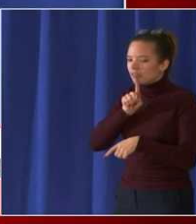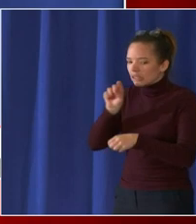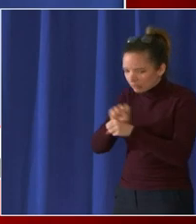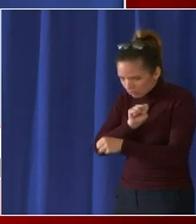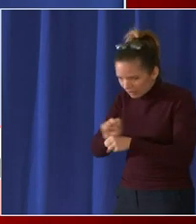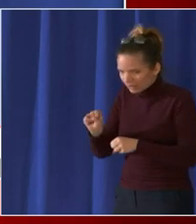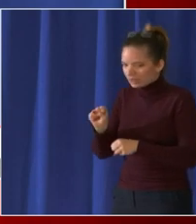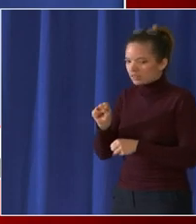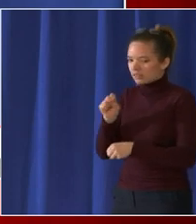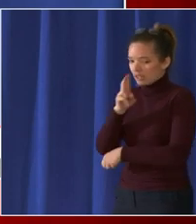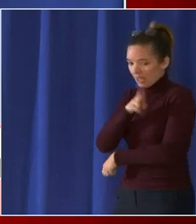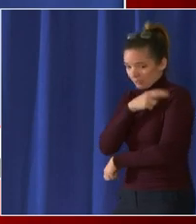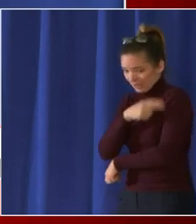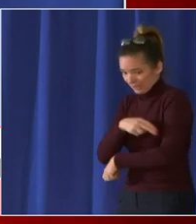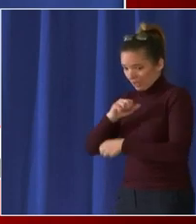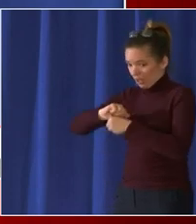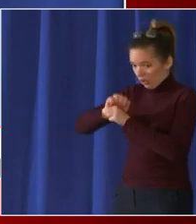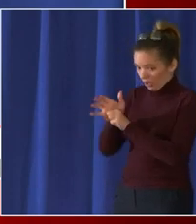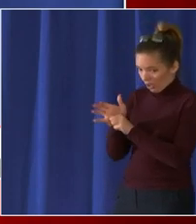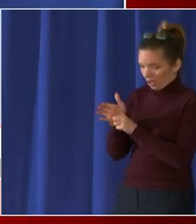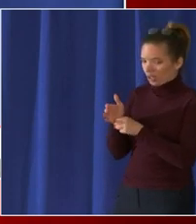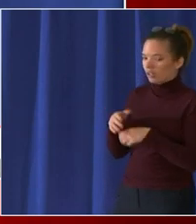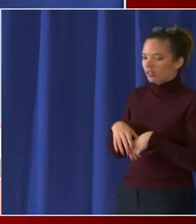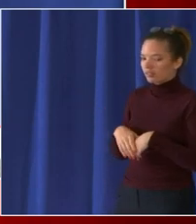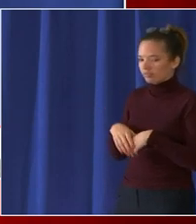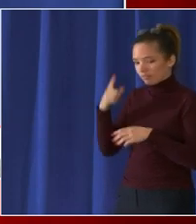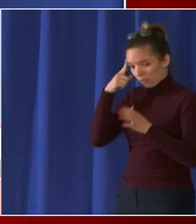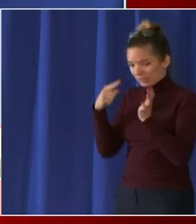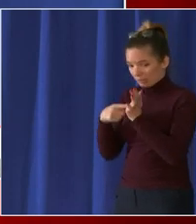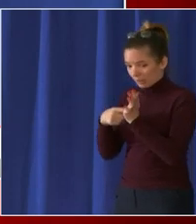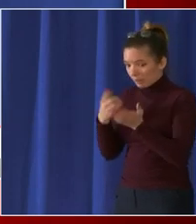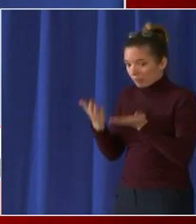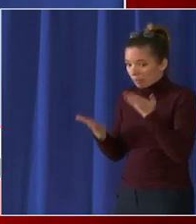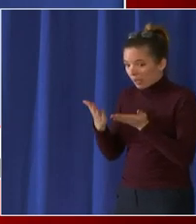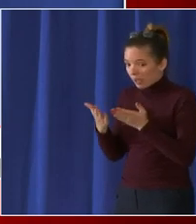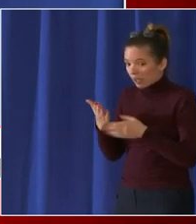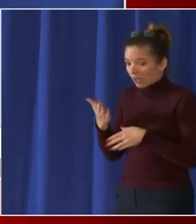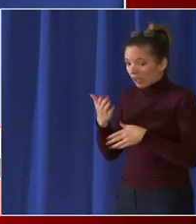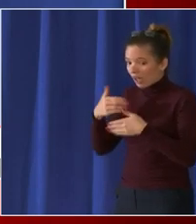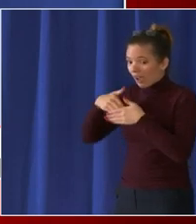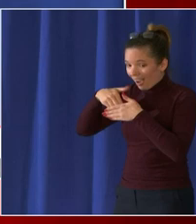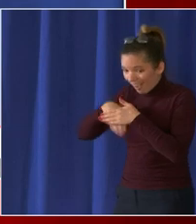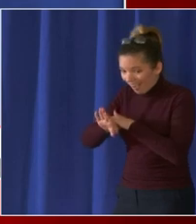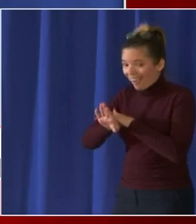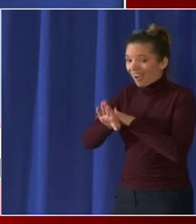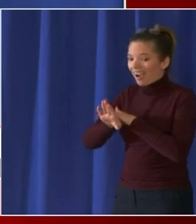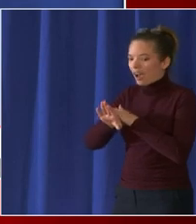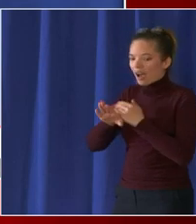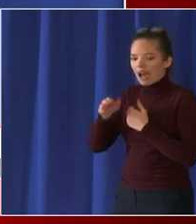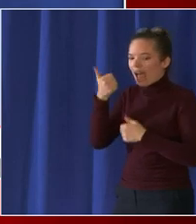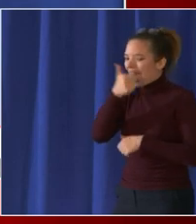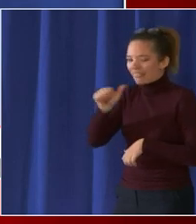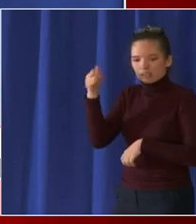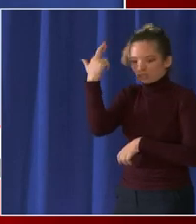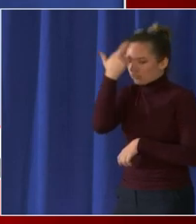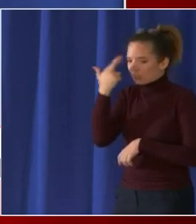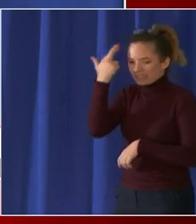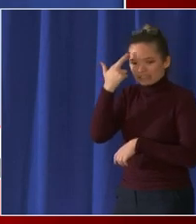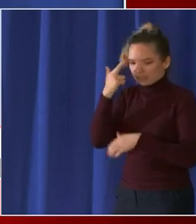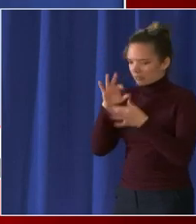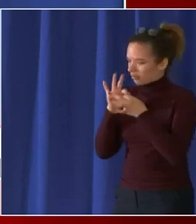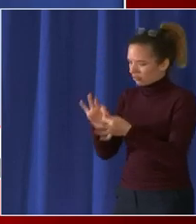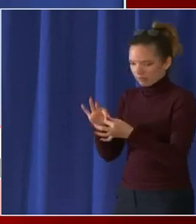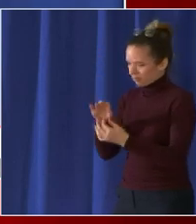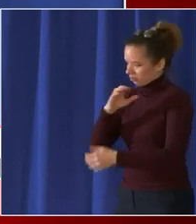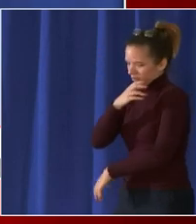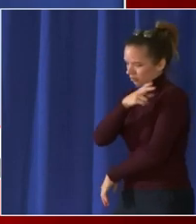else uh you may have been um you would have had a covid screening but you were in there for some other sort of condition that would